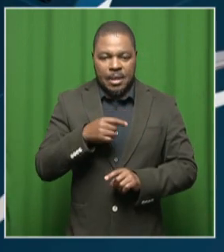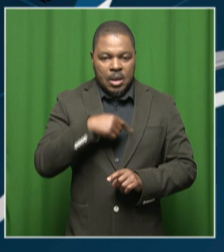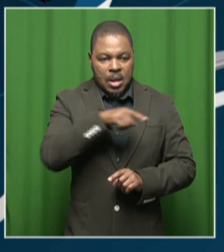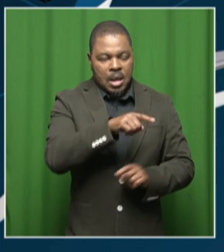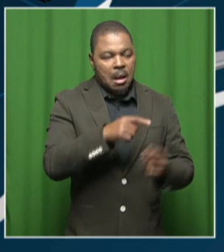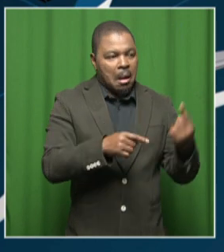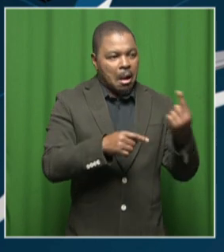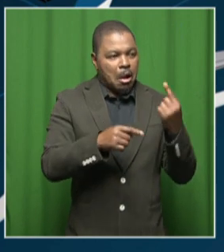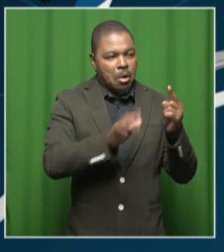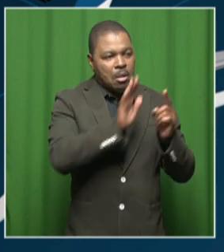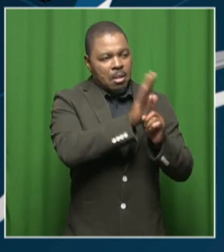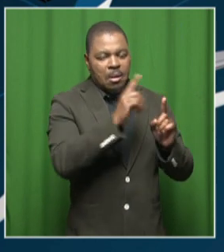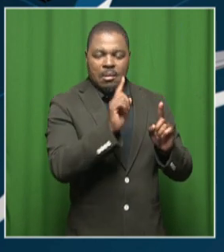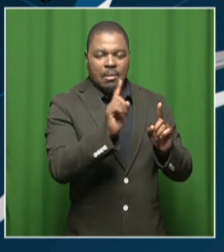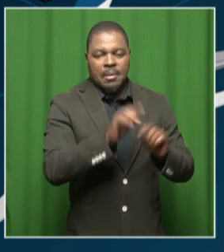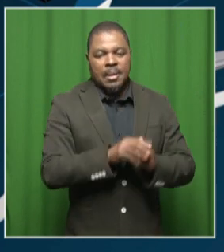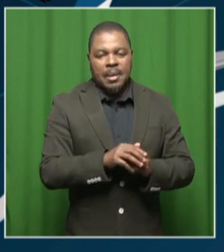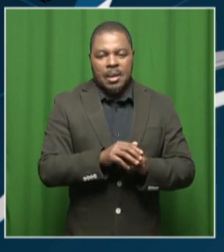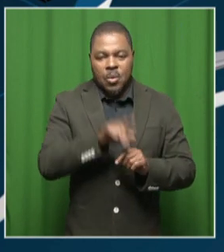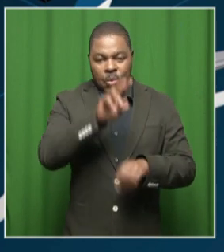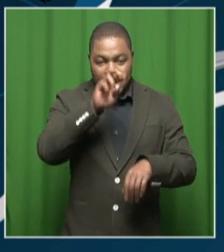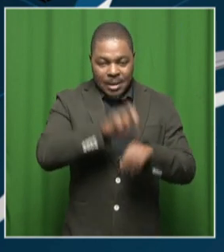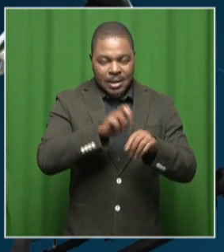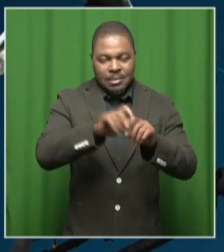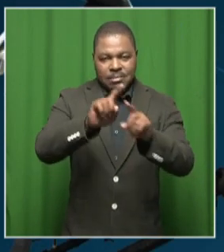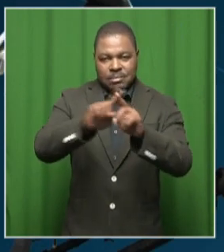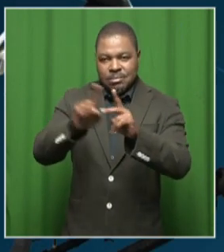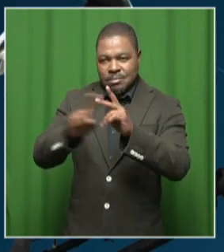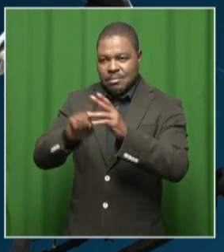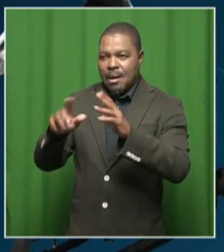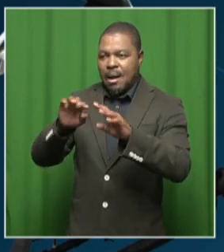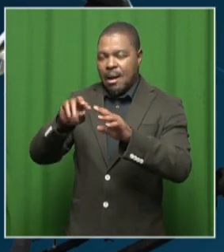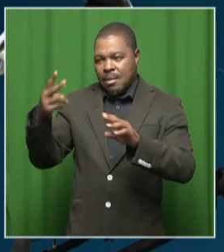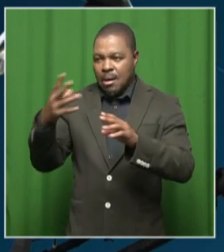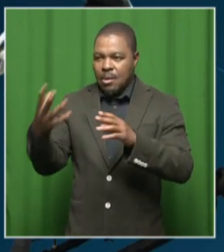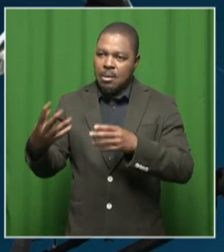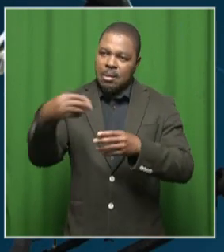standalone entity. It needs input from a number of all.